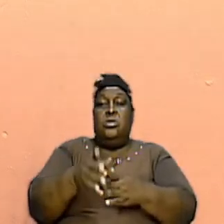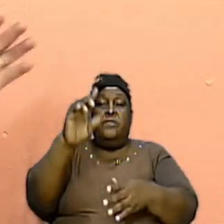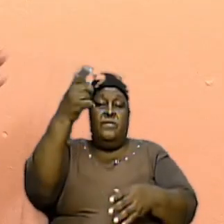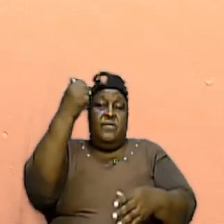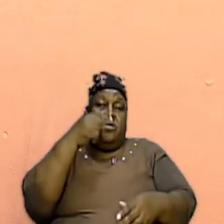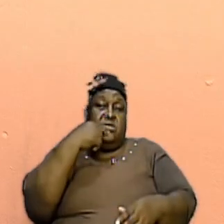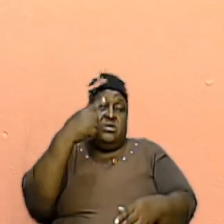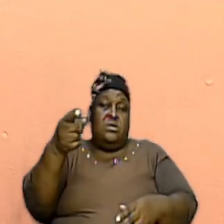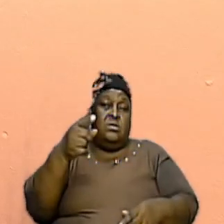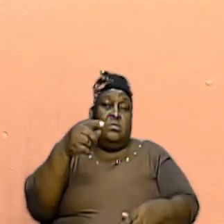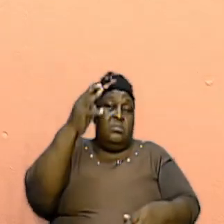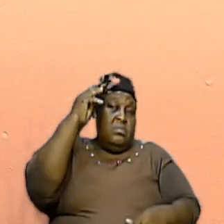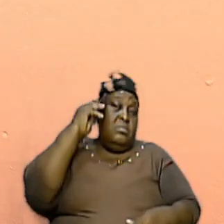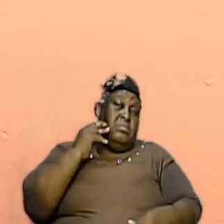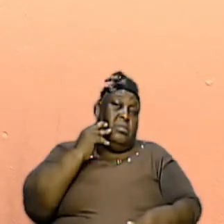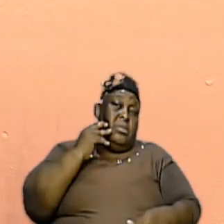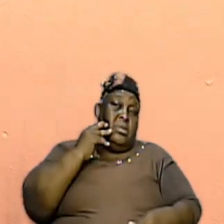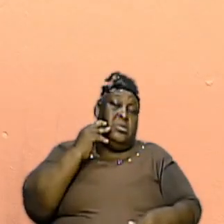chapter 16